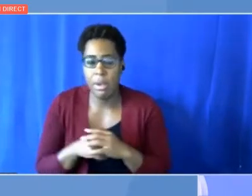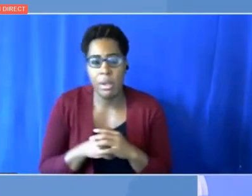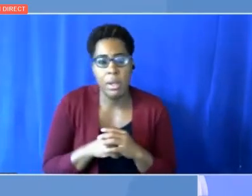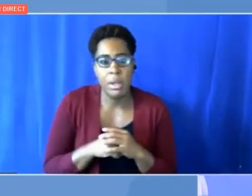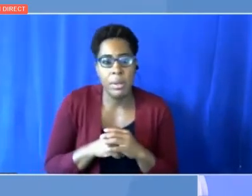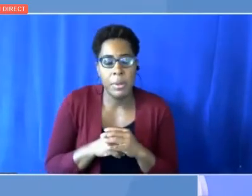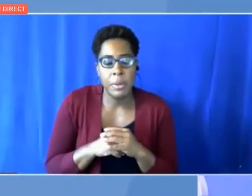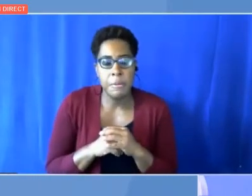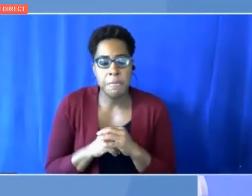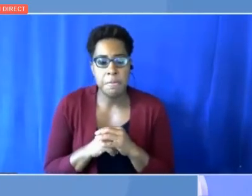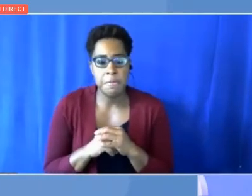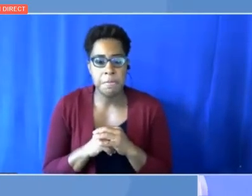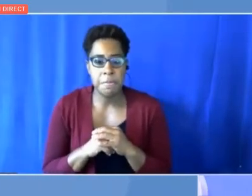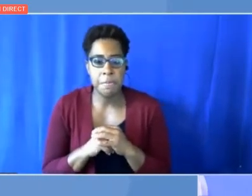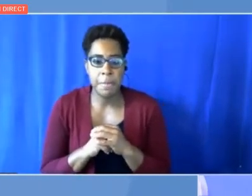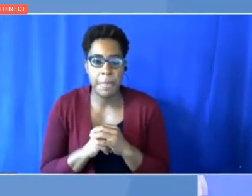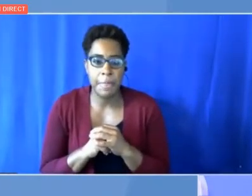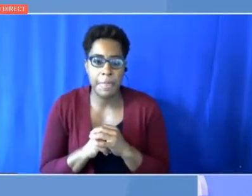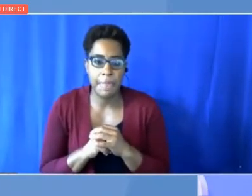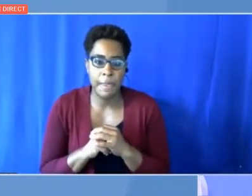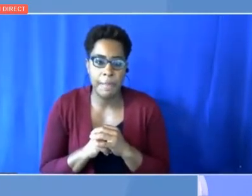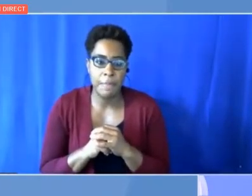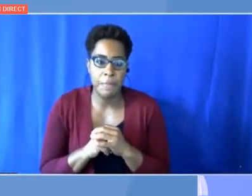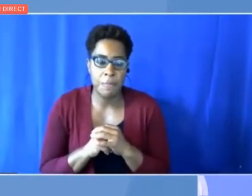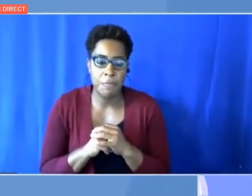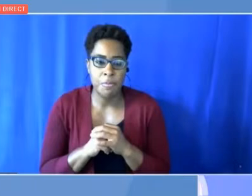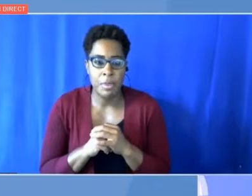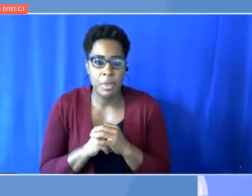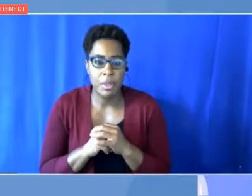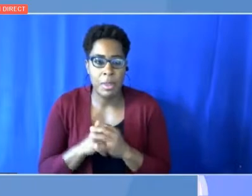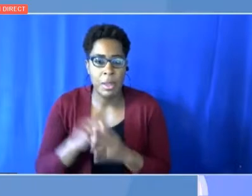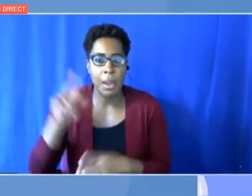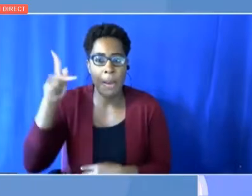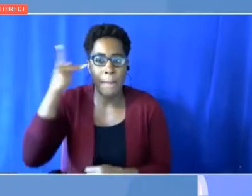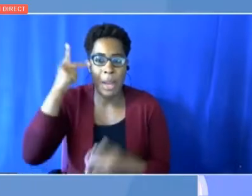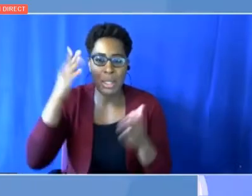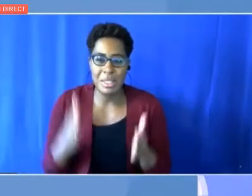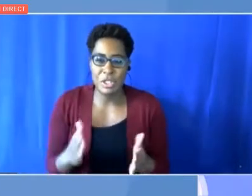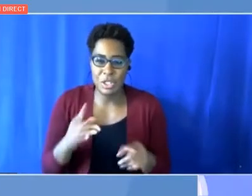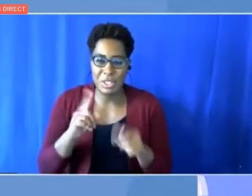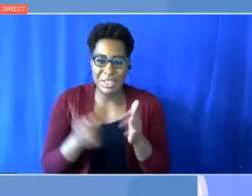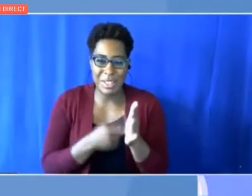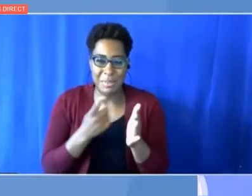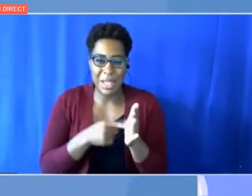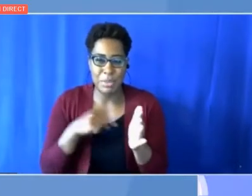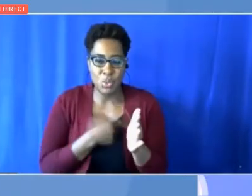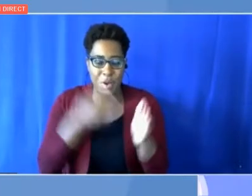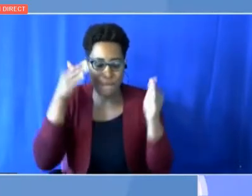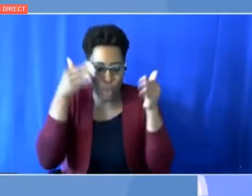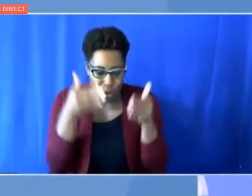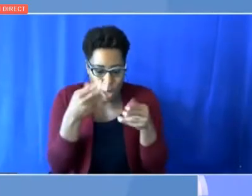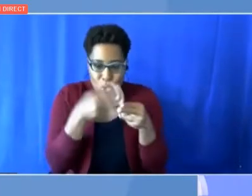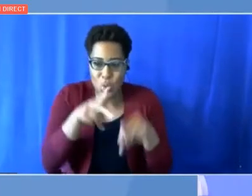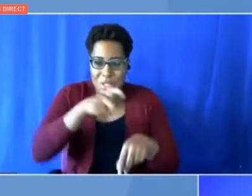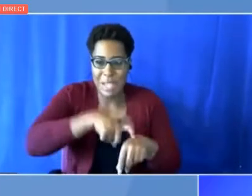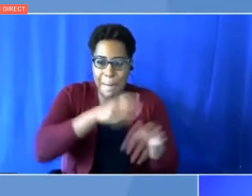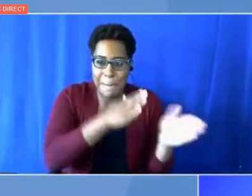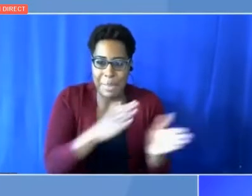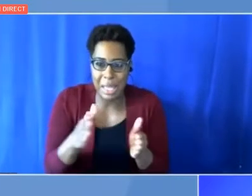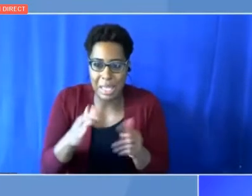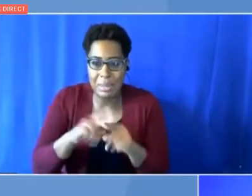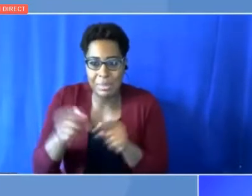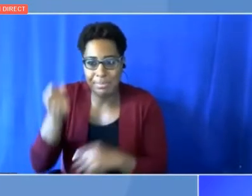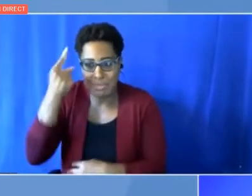to be short-term at times, but there is nothing short-term about policies. Thank you. And